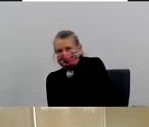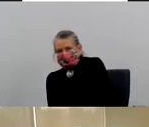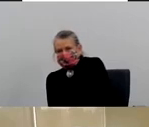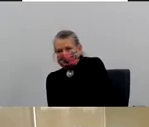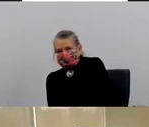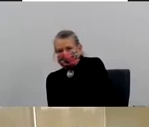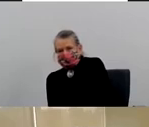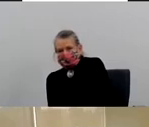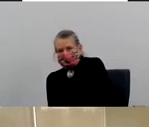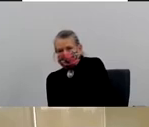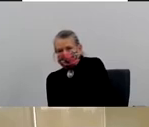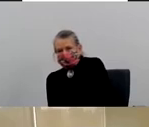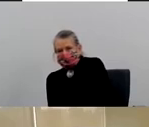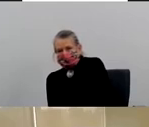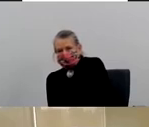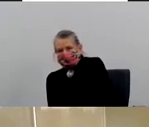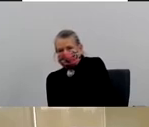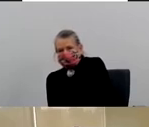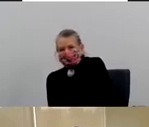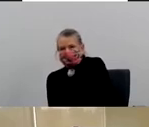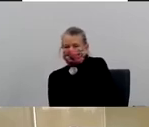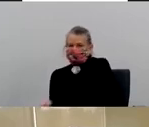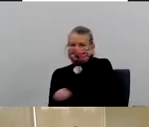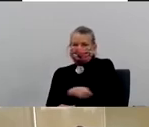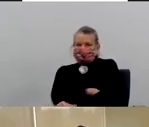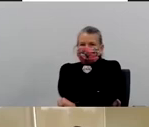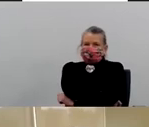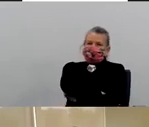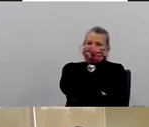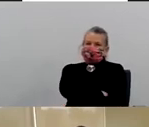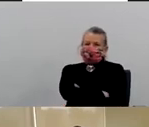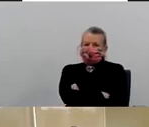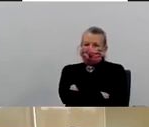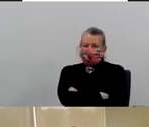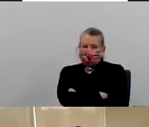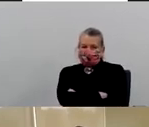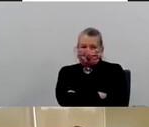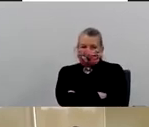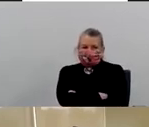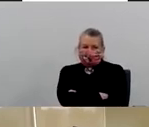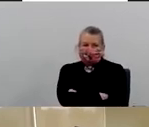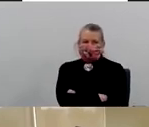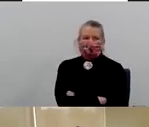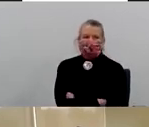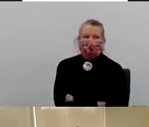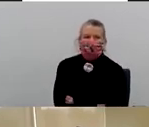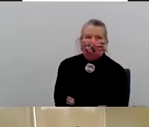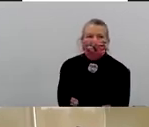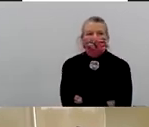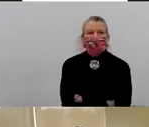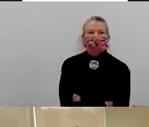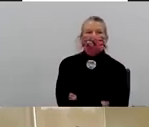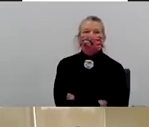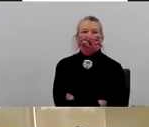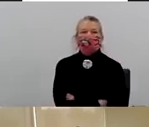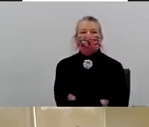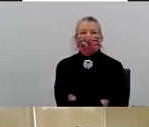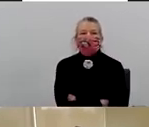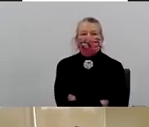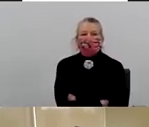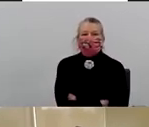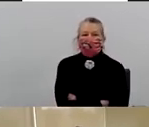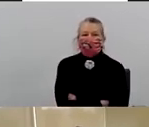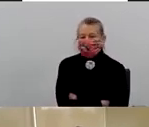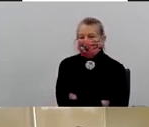um, into, you know, April when, or really March, when we start seeing people getting infected with, uh,